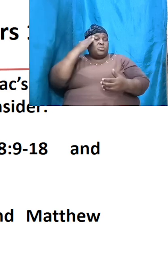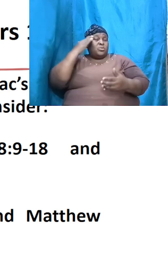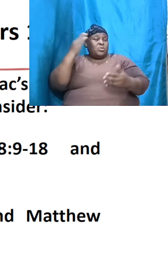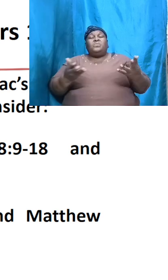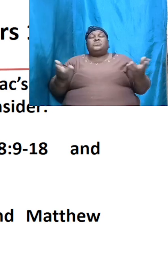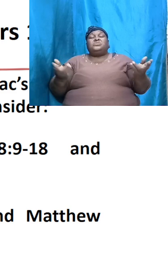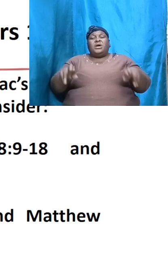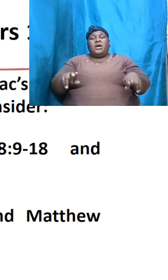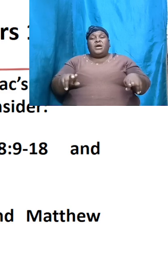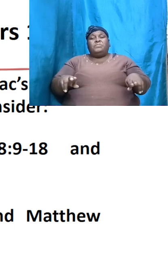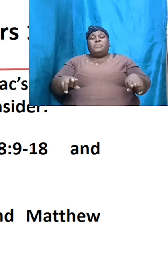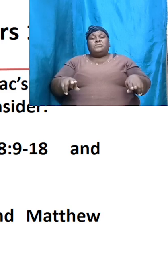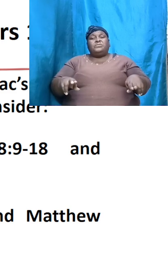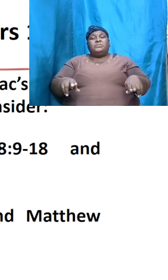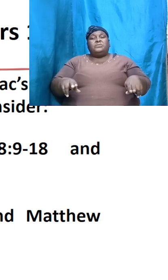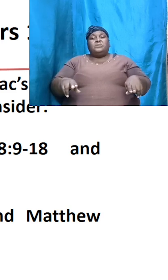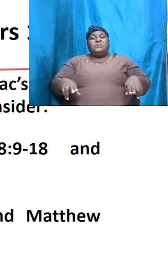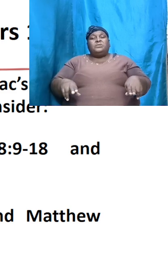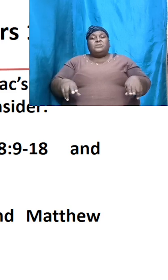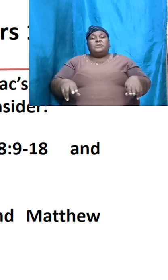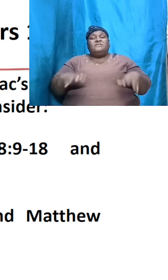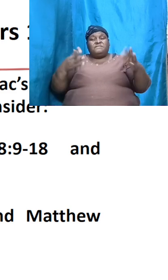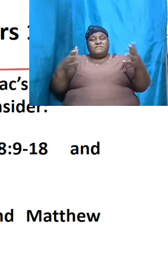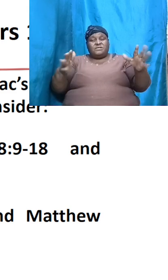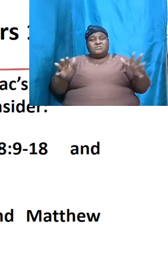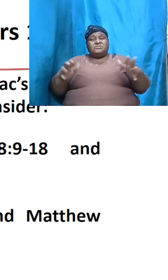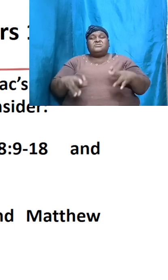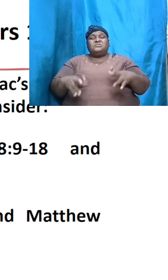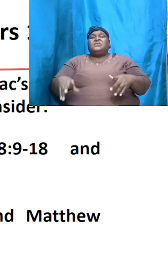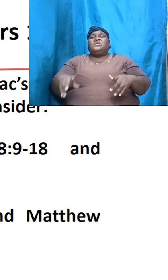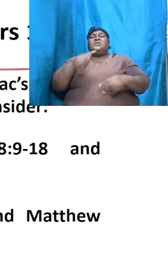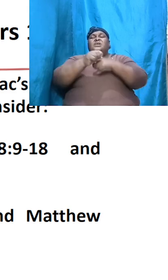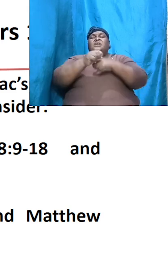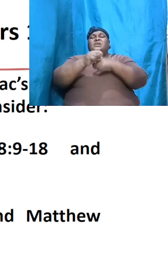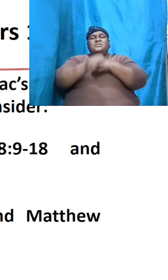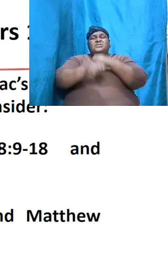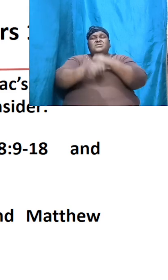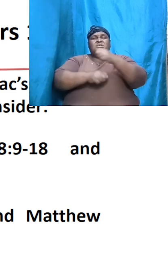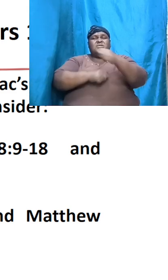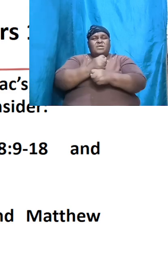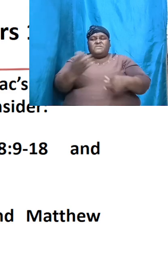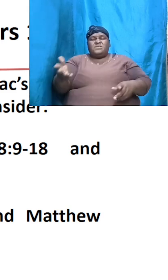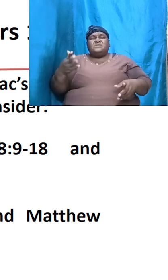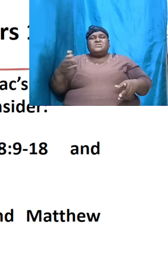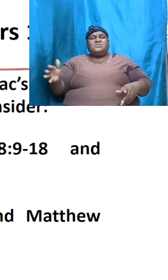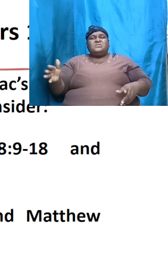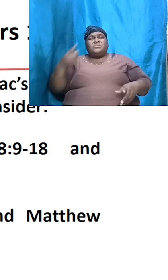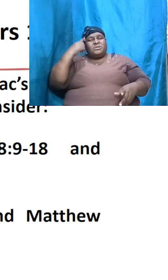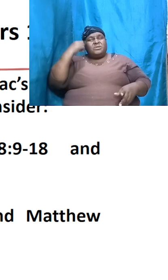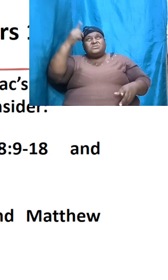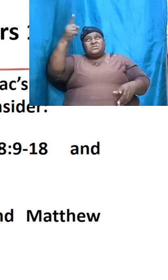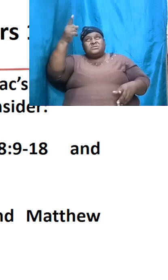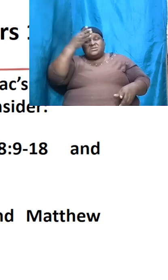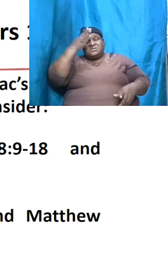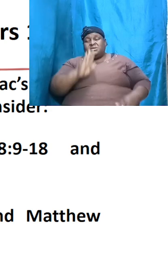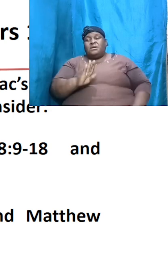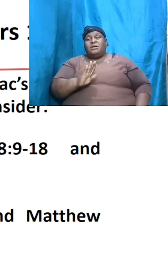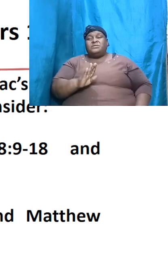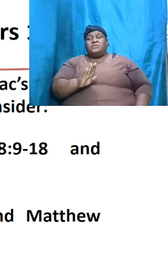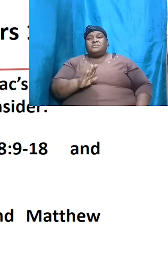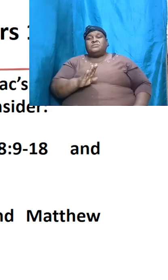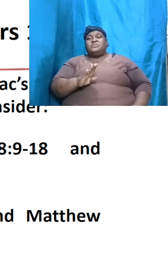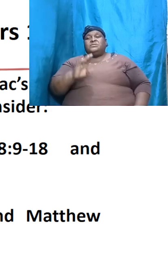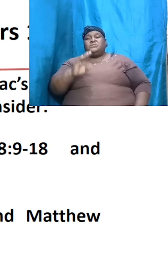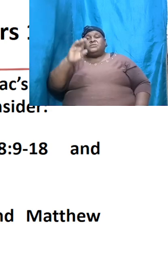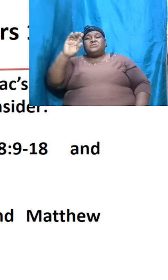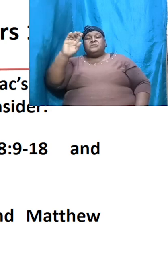and he can easily prefigure and make types of these things because he is God now look at the second